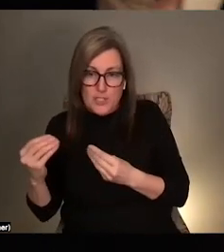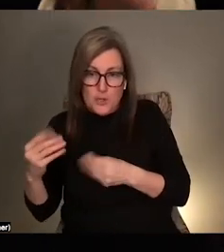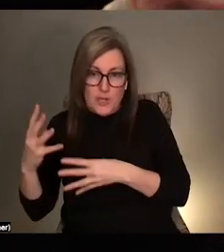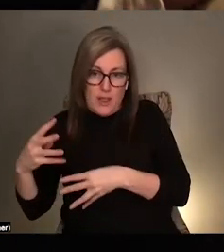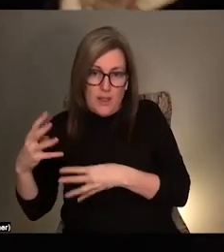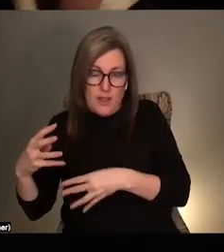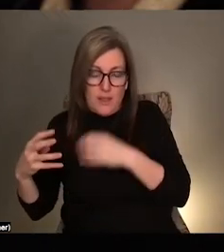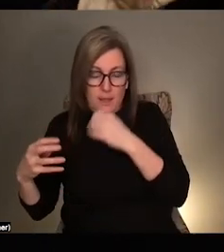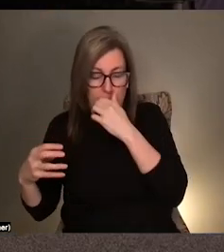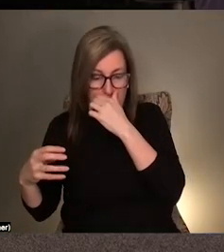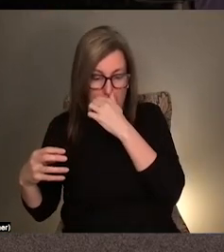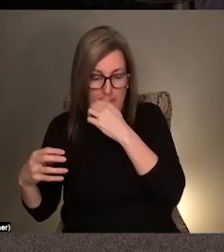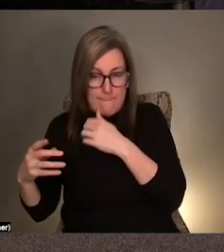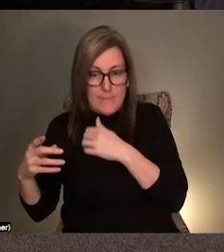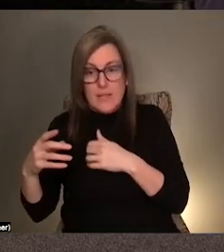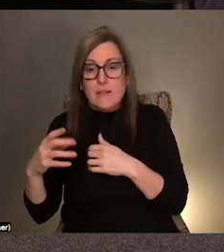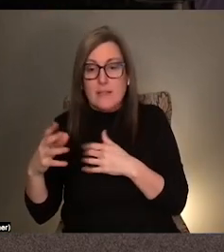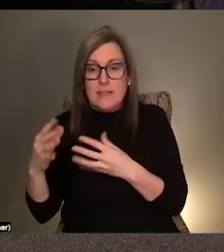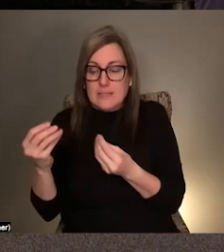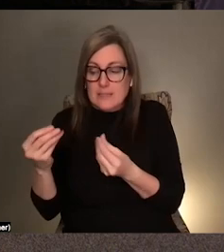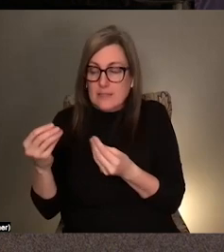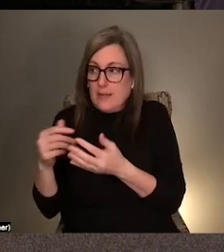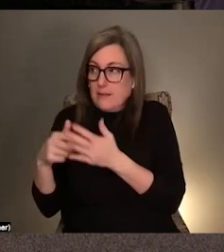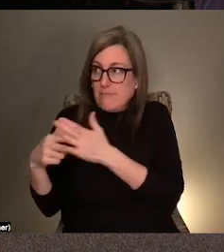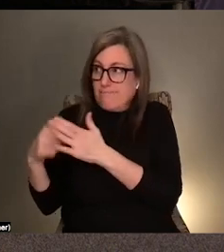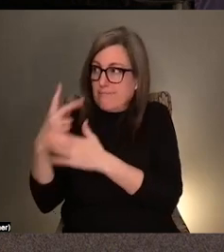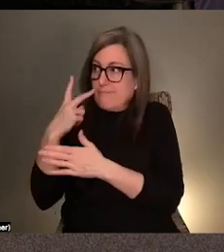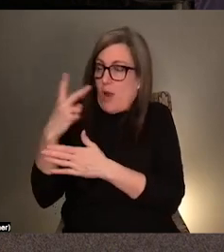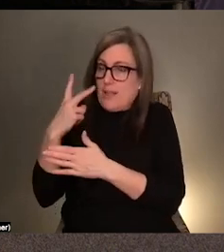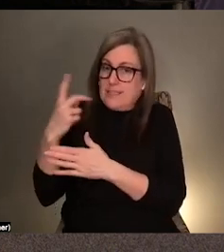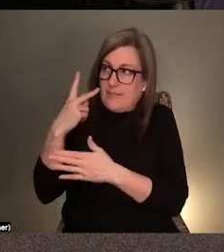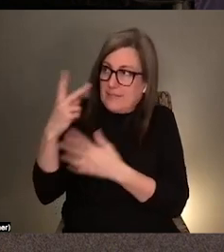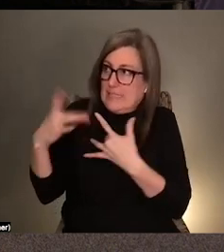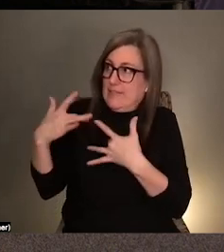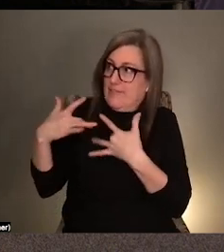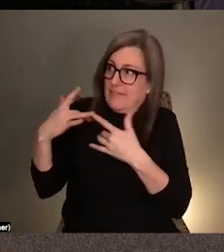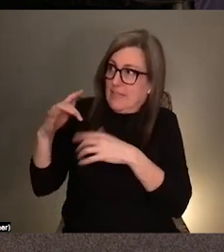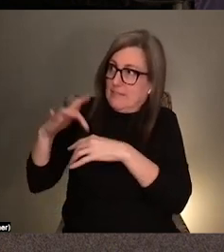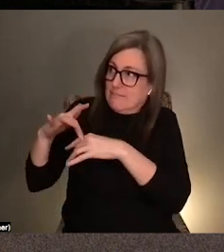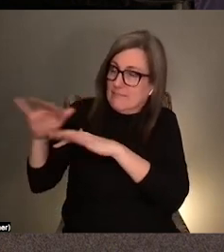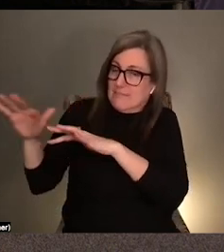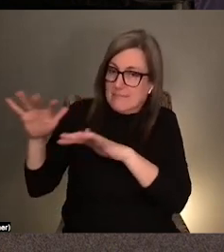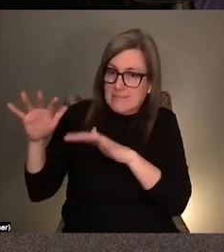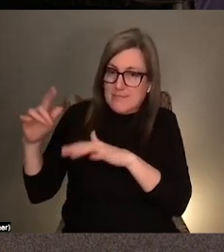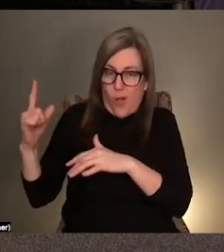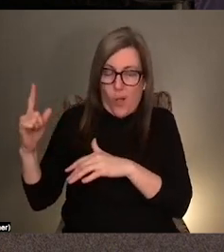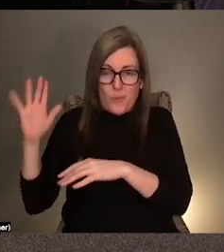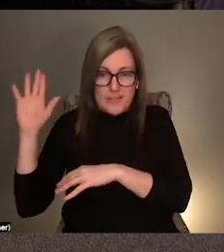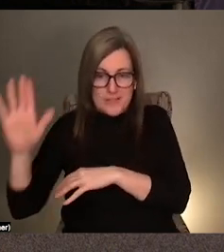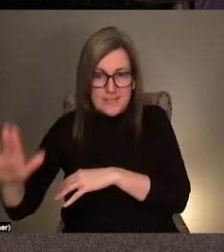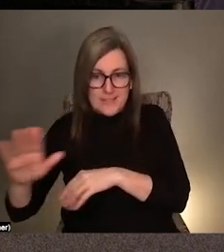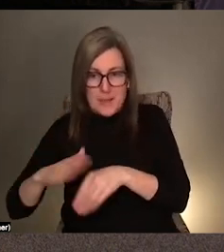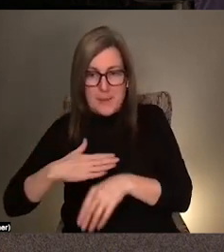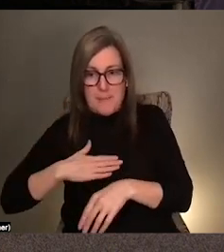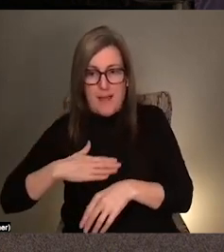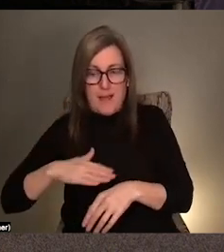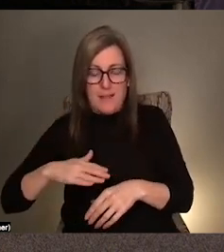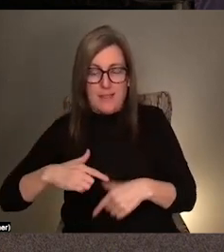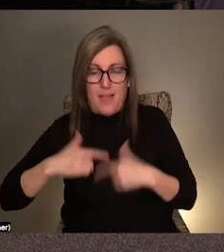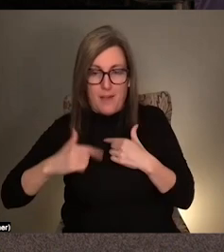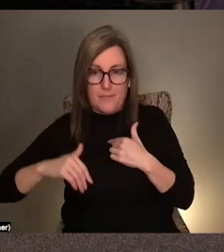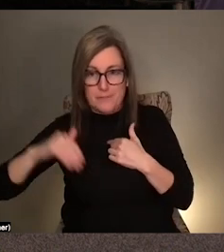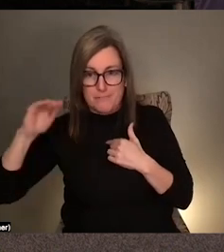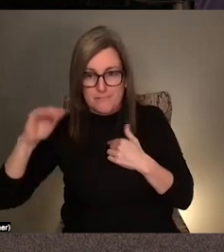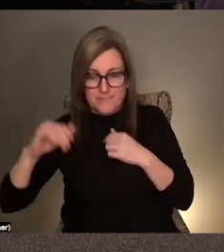kind of like ephemeral presence throughout my life and kind of like the strange ways that we're able to like